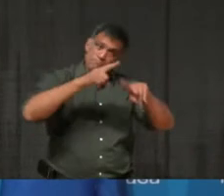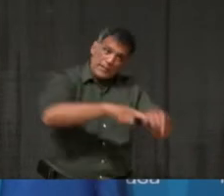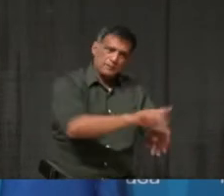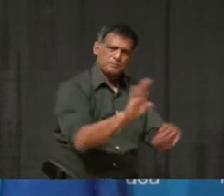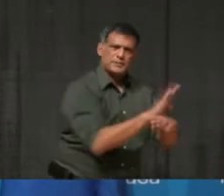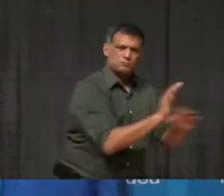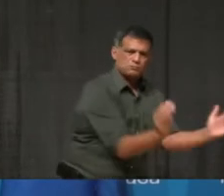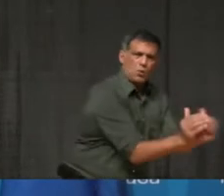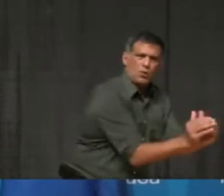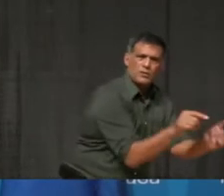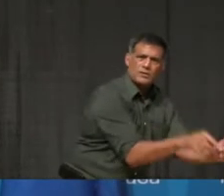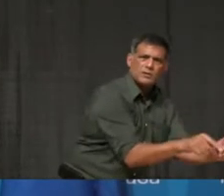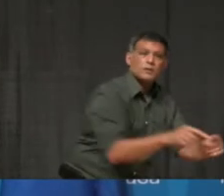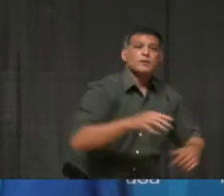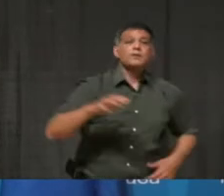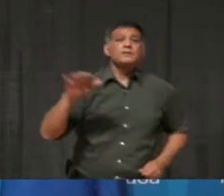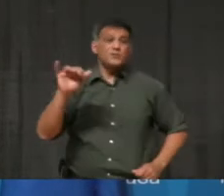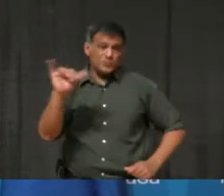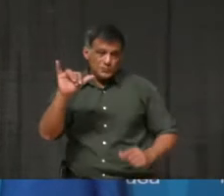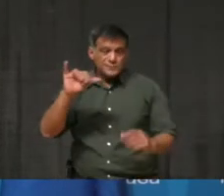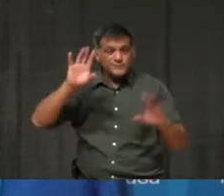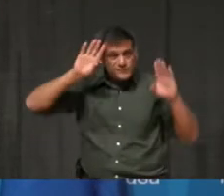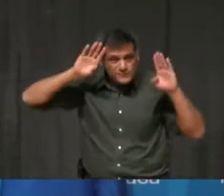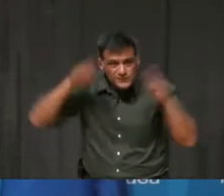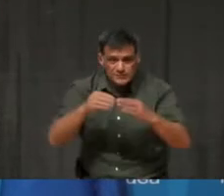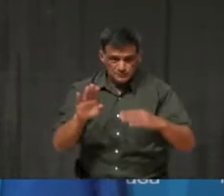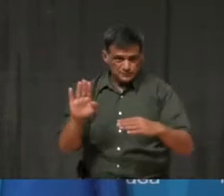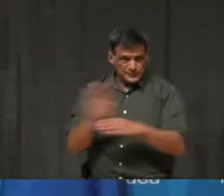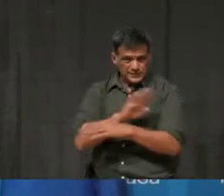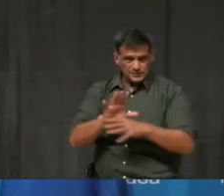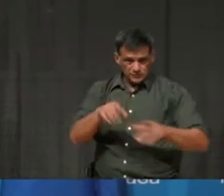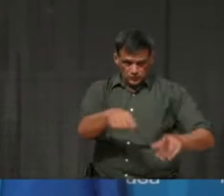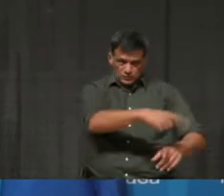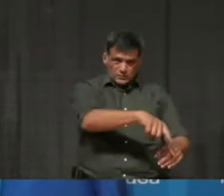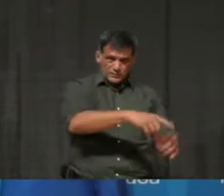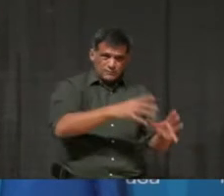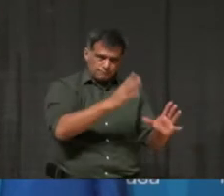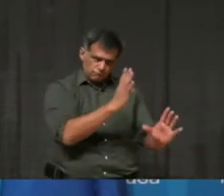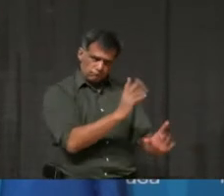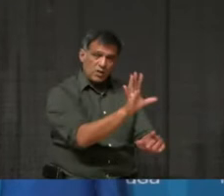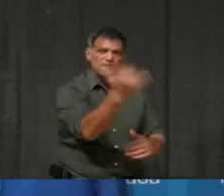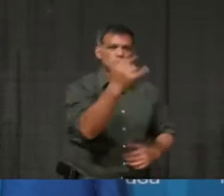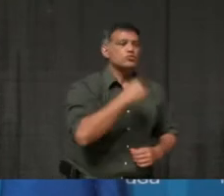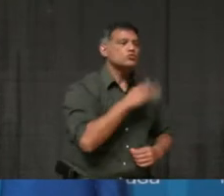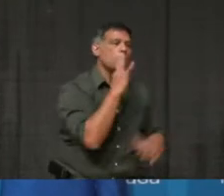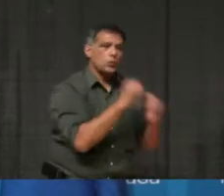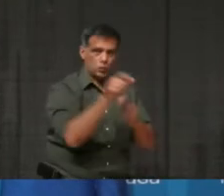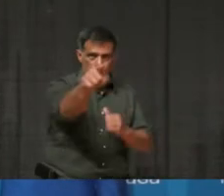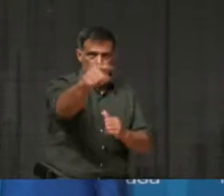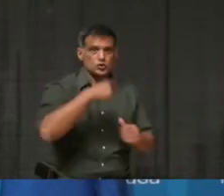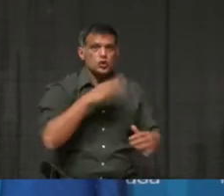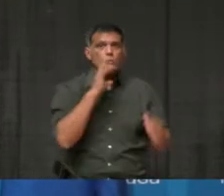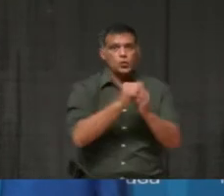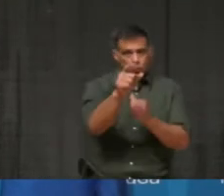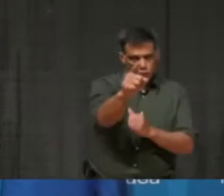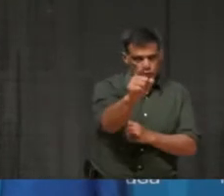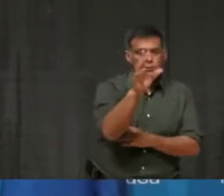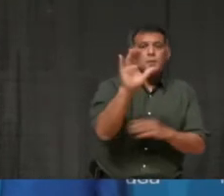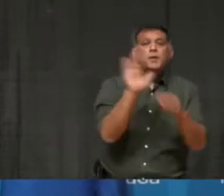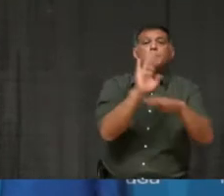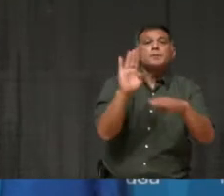I want to speak to our small business owners. So I am incredibly sorry for what you are going through. I understand